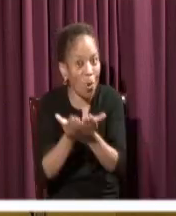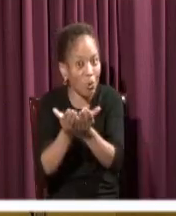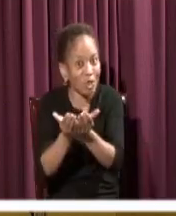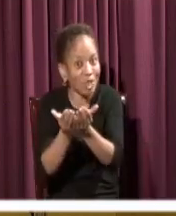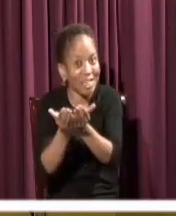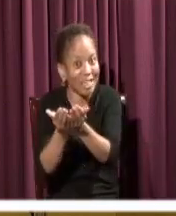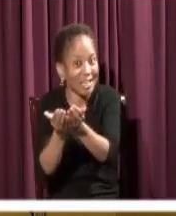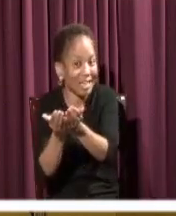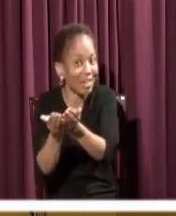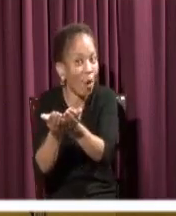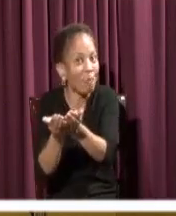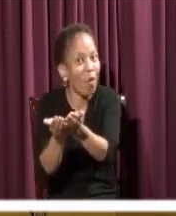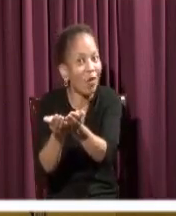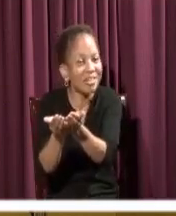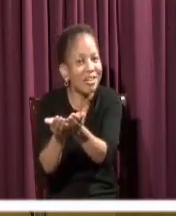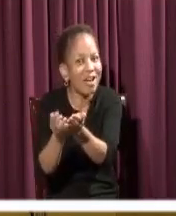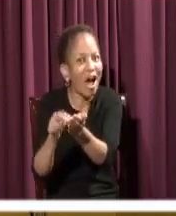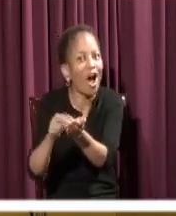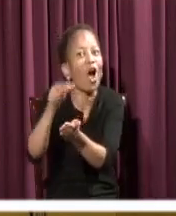Boat. That was the word. Boat.